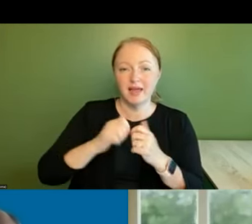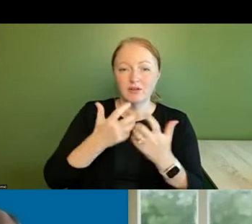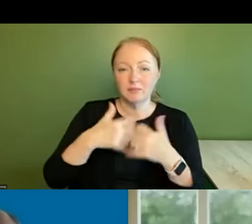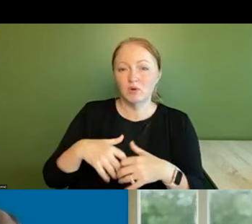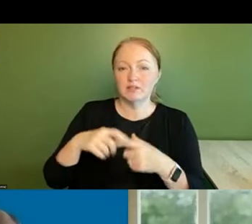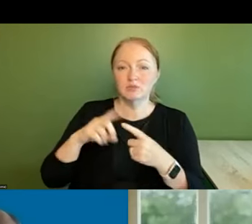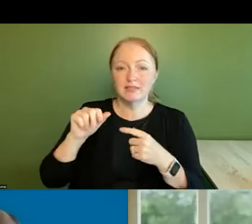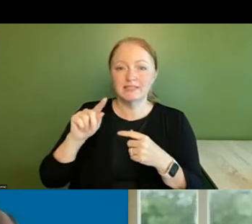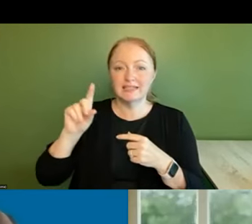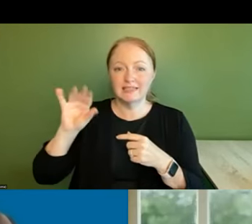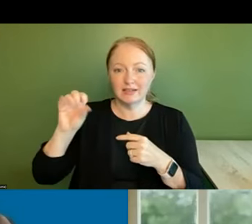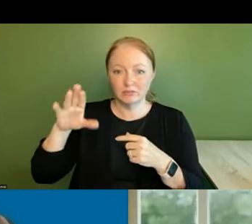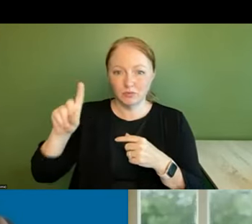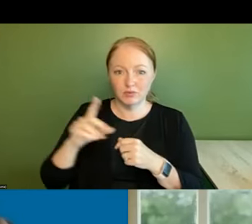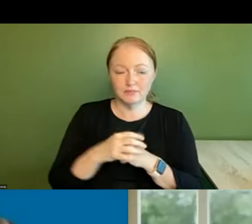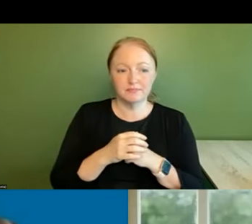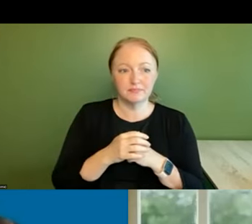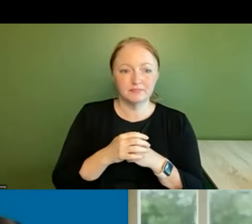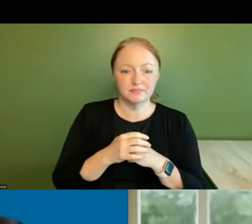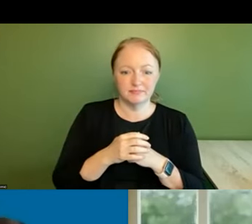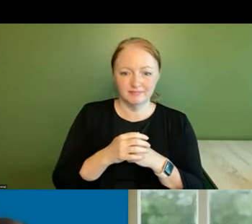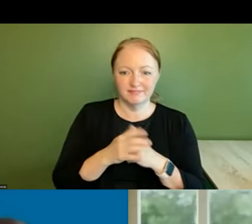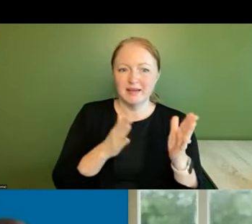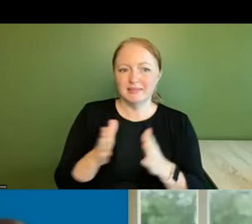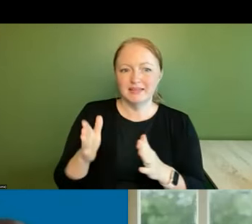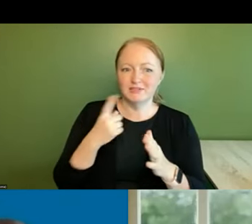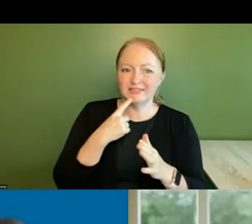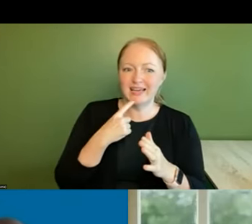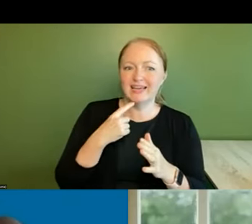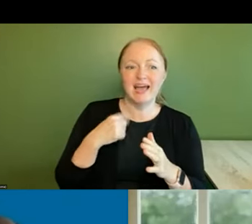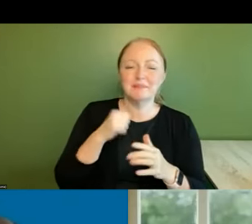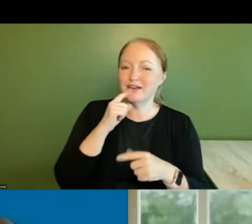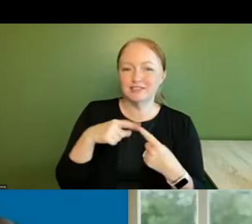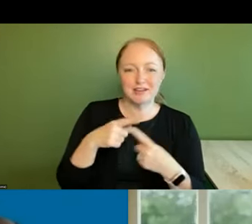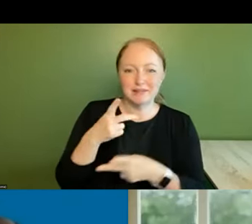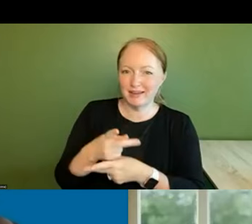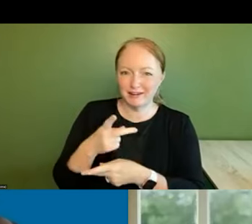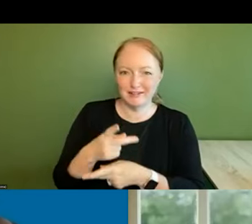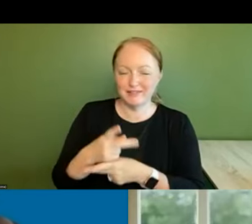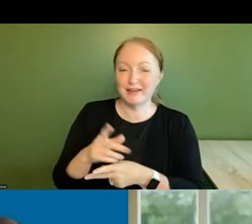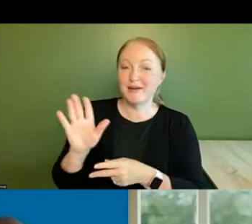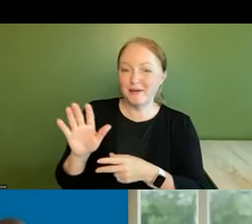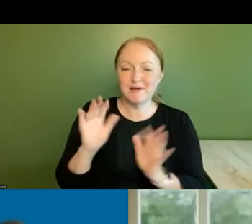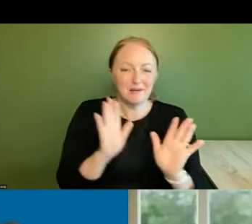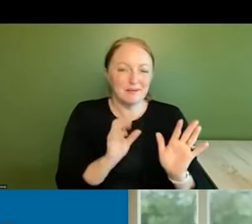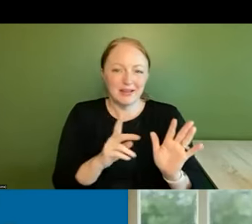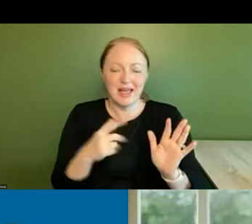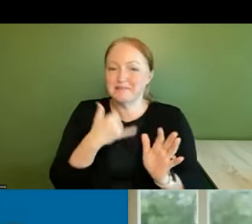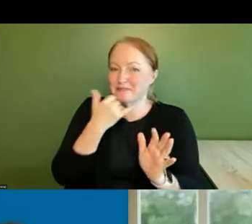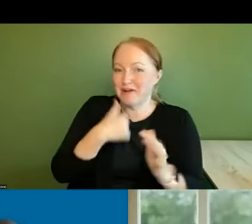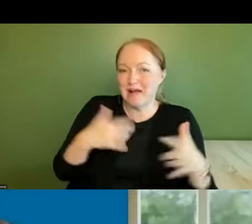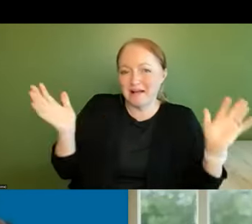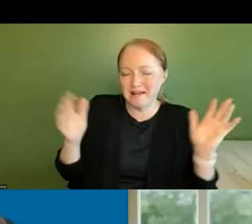into the data dashboard i was going to start by saying i'm not going to talk about caregiving okay i was wrong